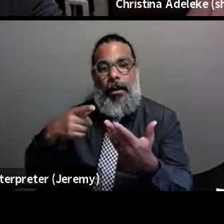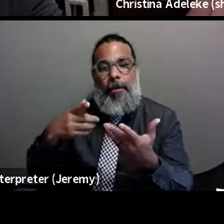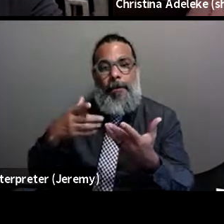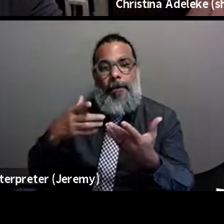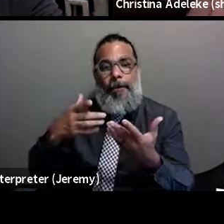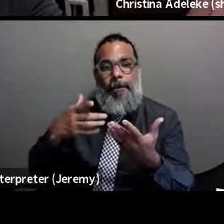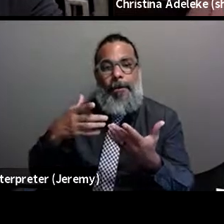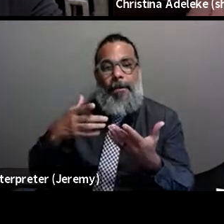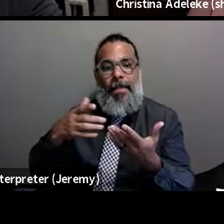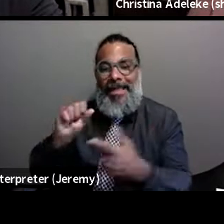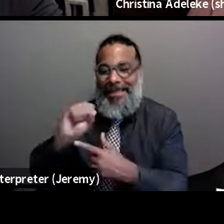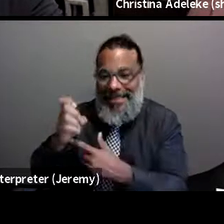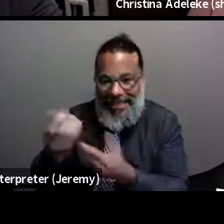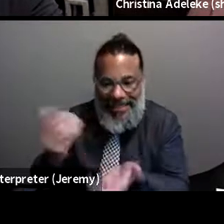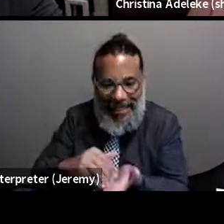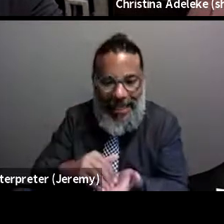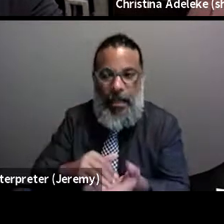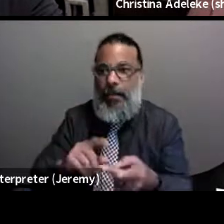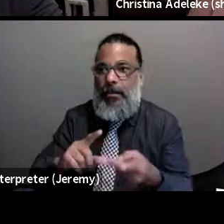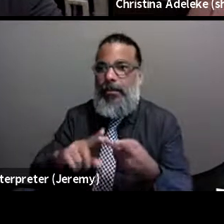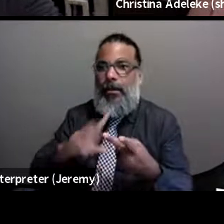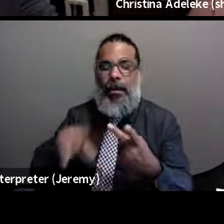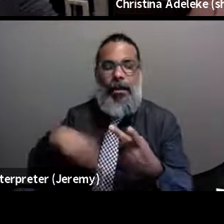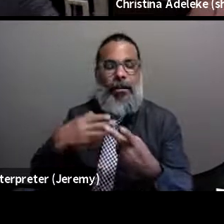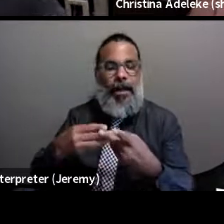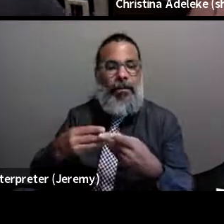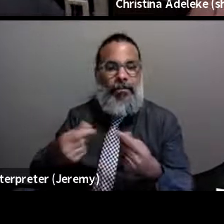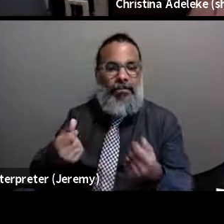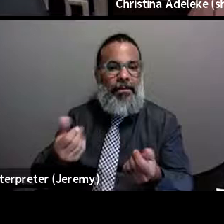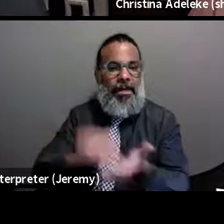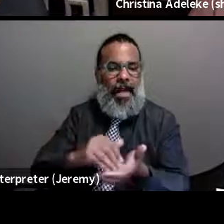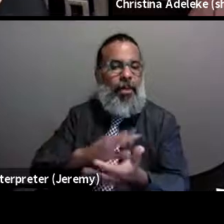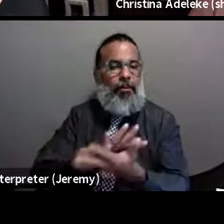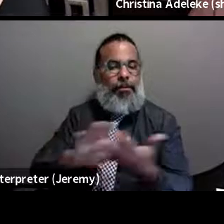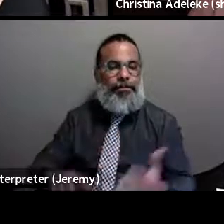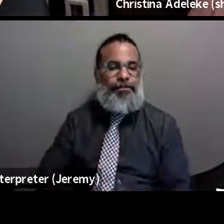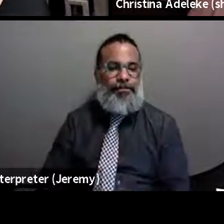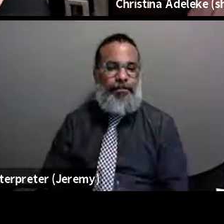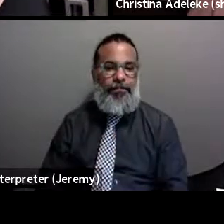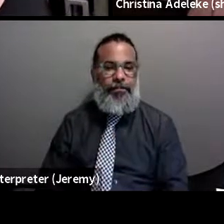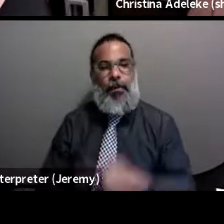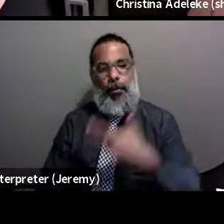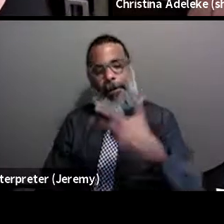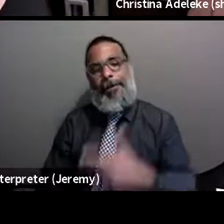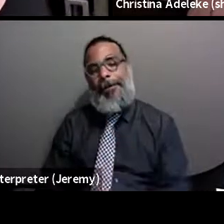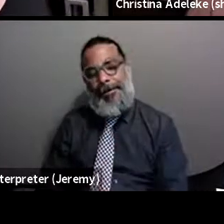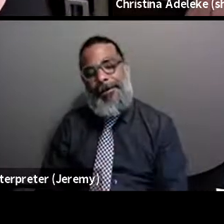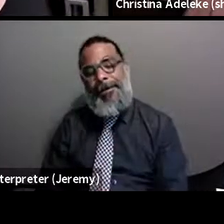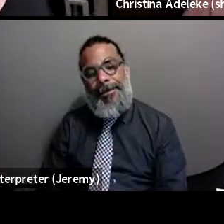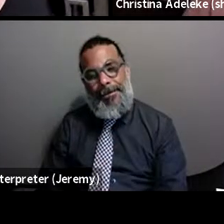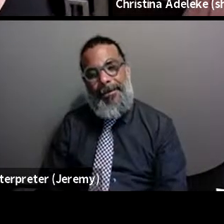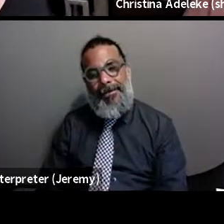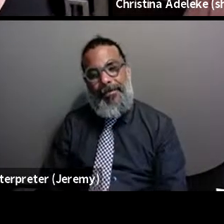about sex again. So, those are, I think, like the three things that I will mention.